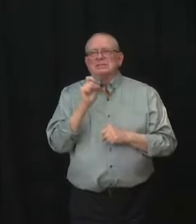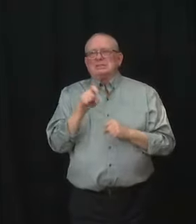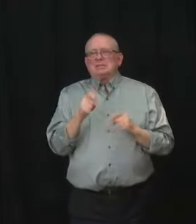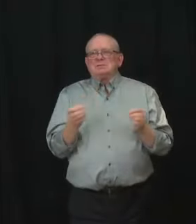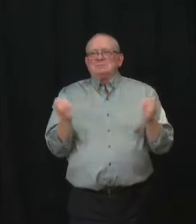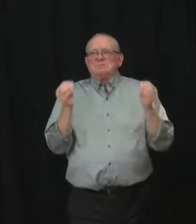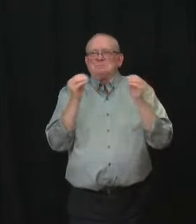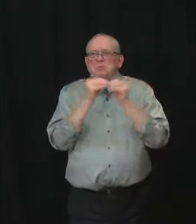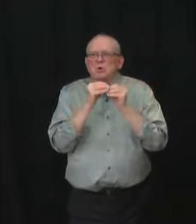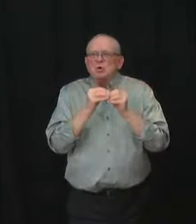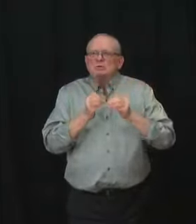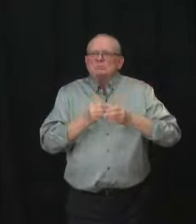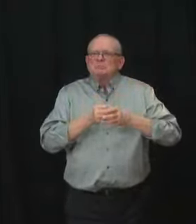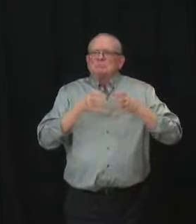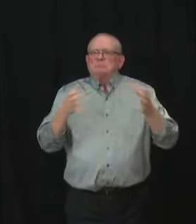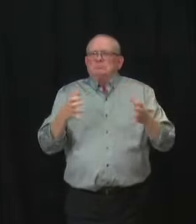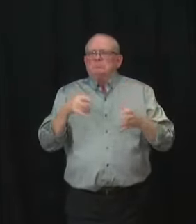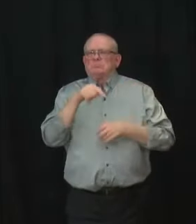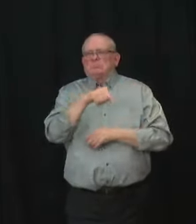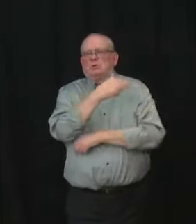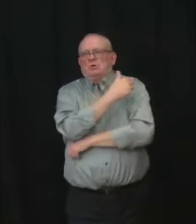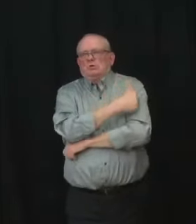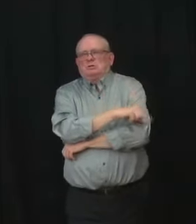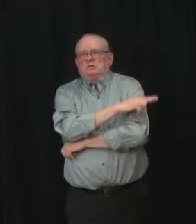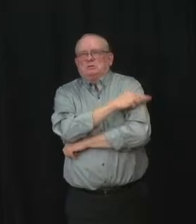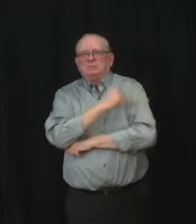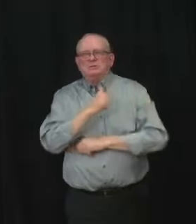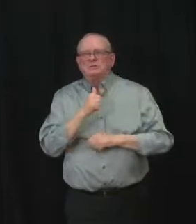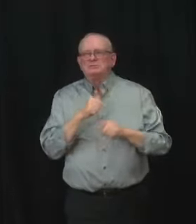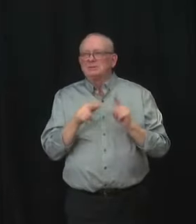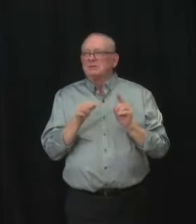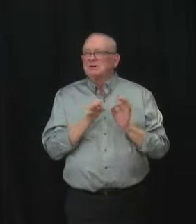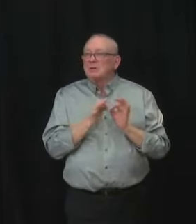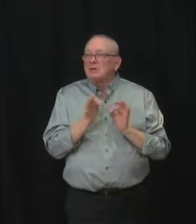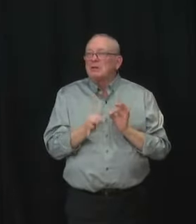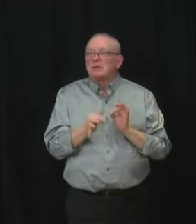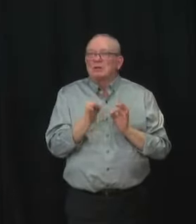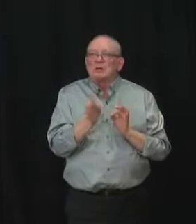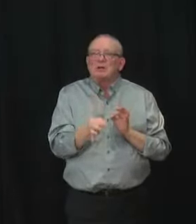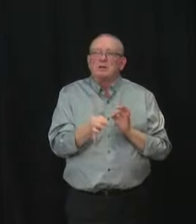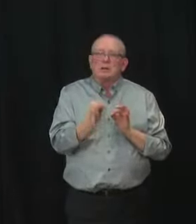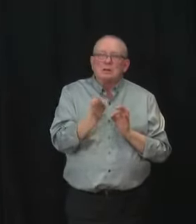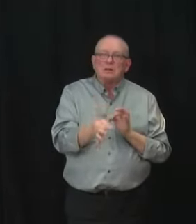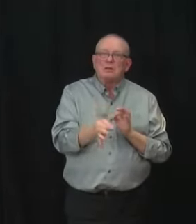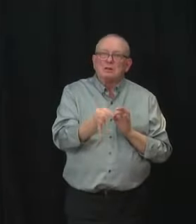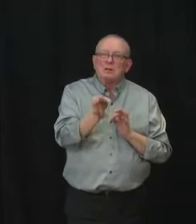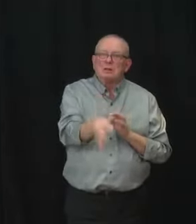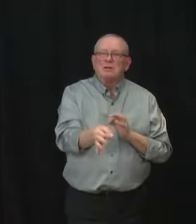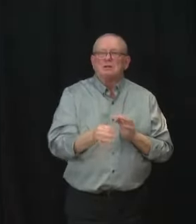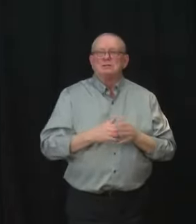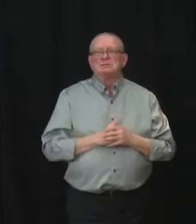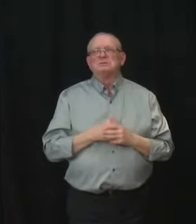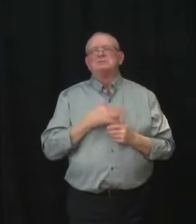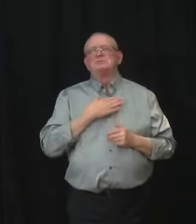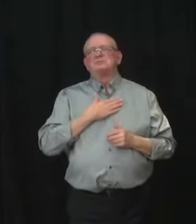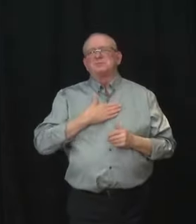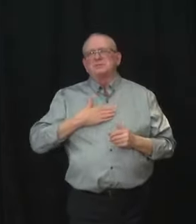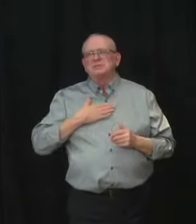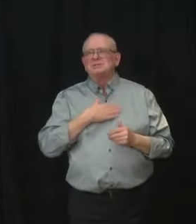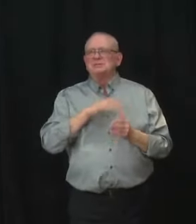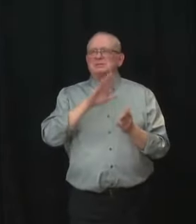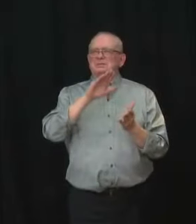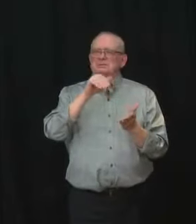road. With a business case that's under review as we know what commitment can you make Minister to central zone residents and doctors today